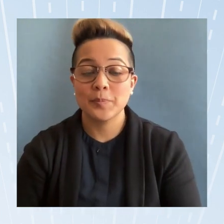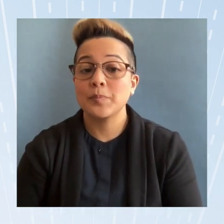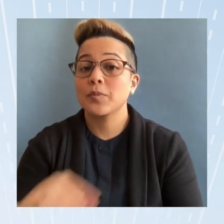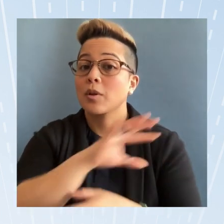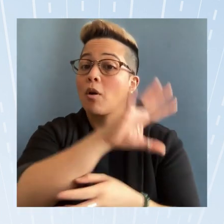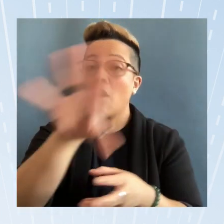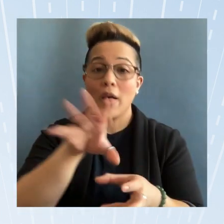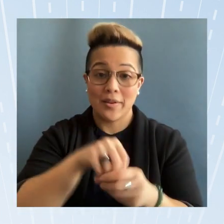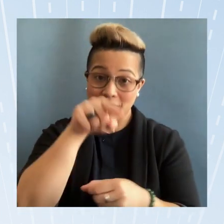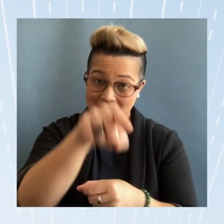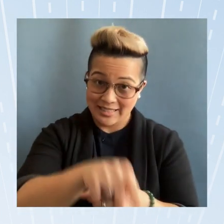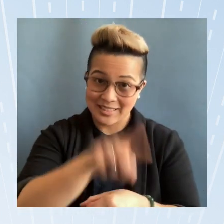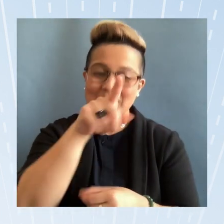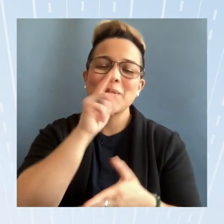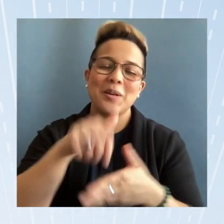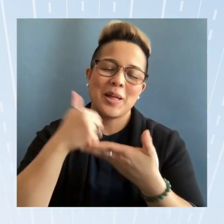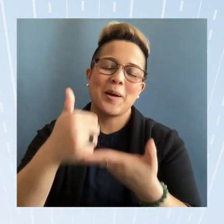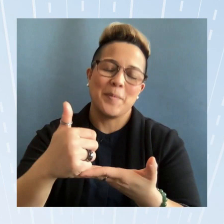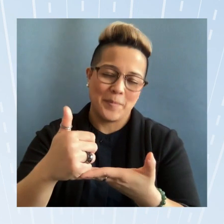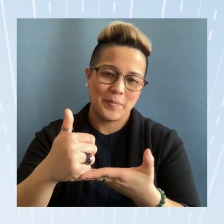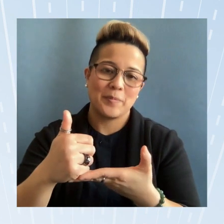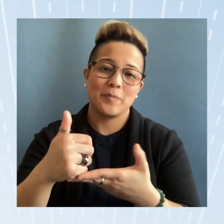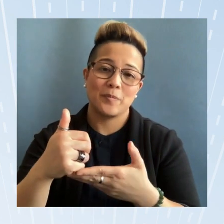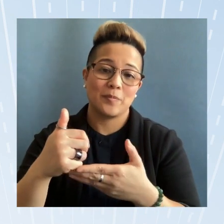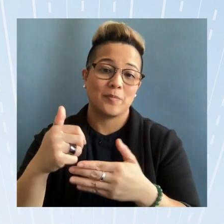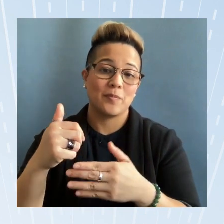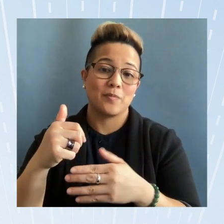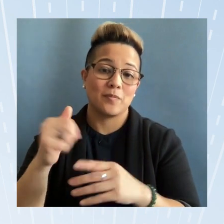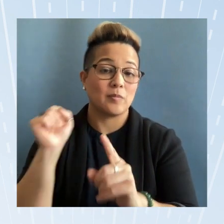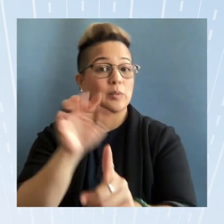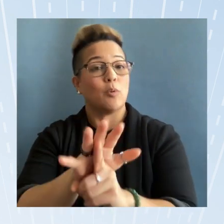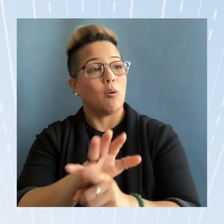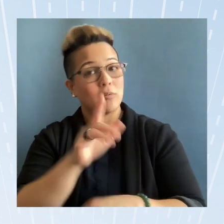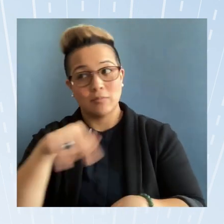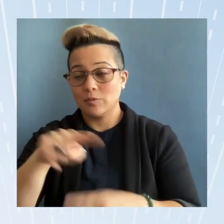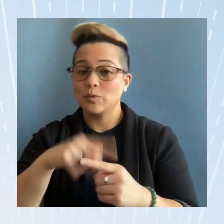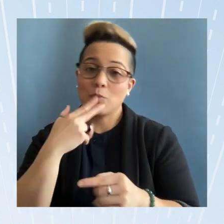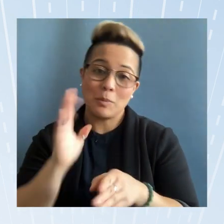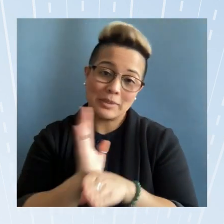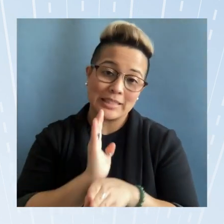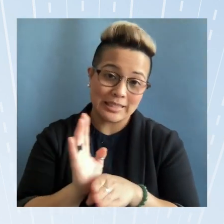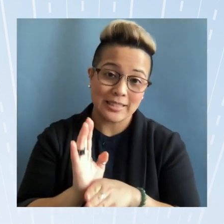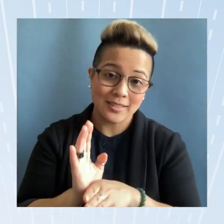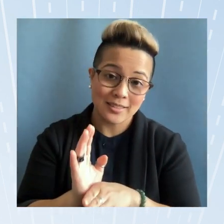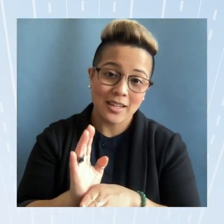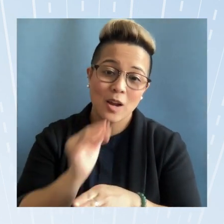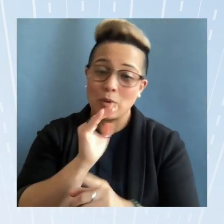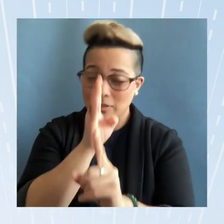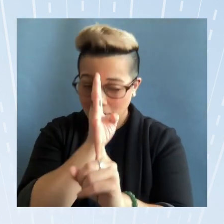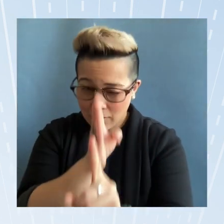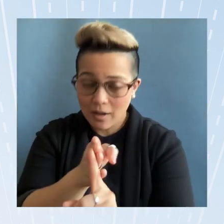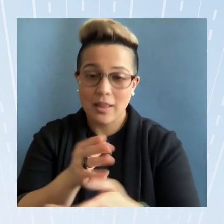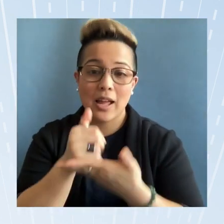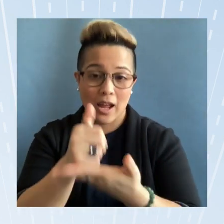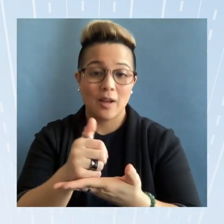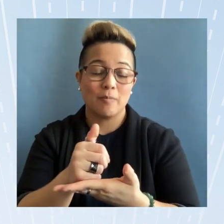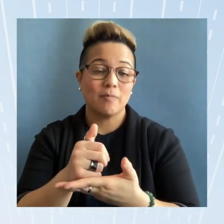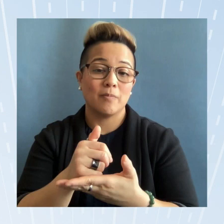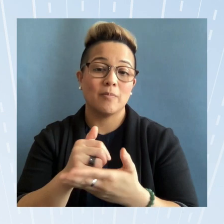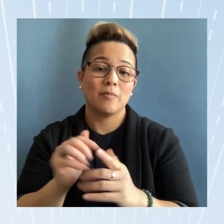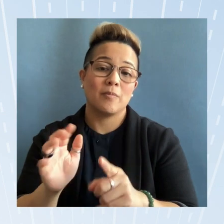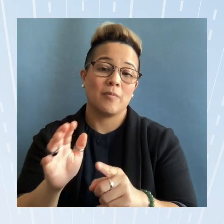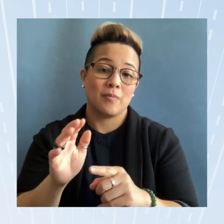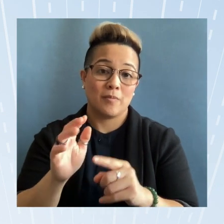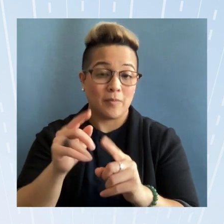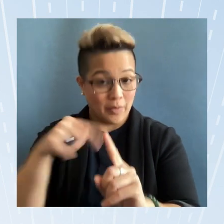increase small exports by the small businesses and will directly help benefit the entire country and our